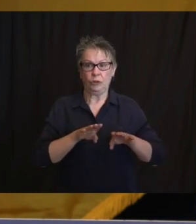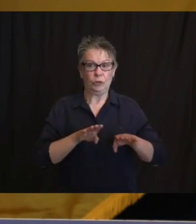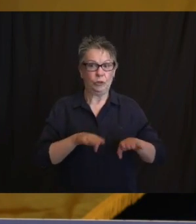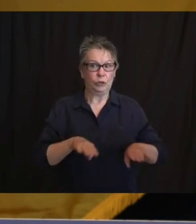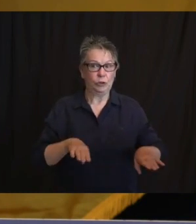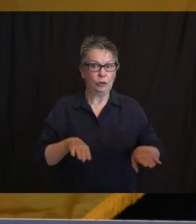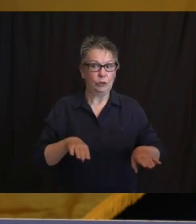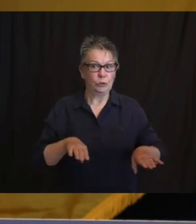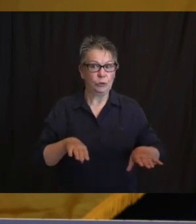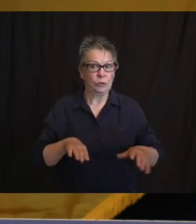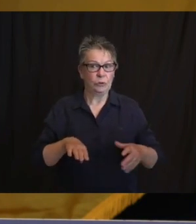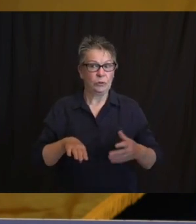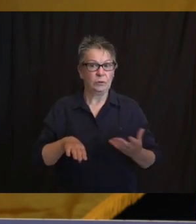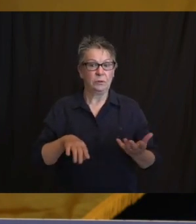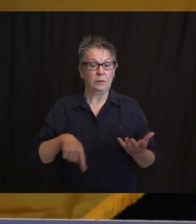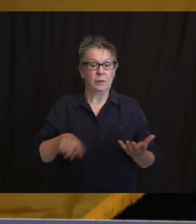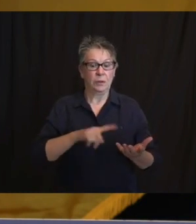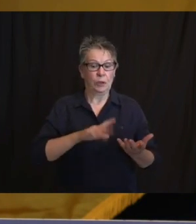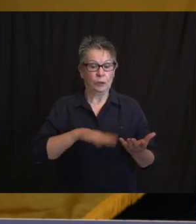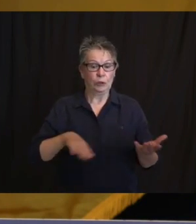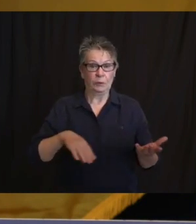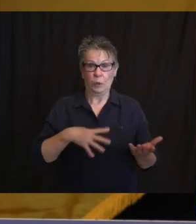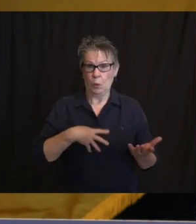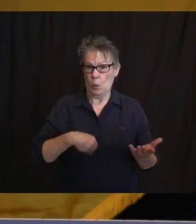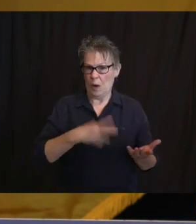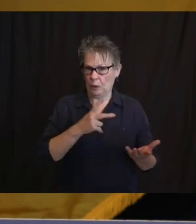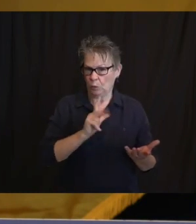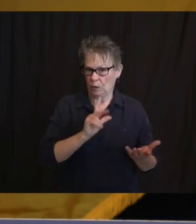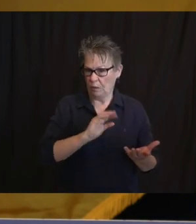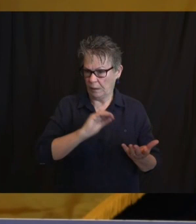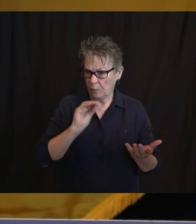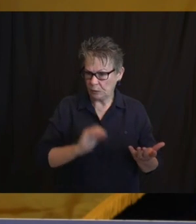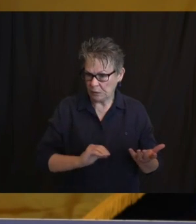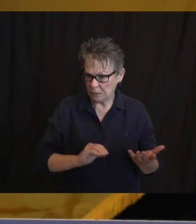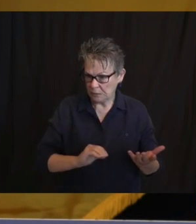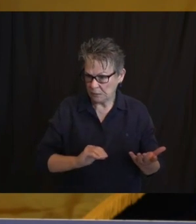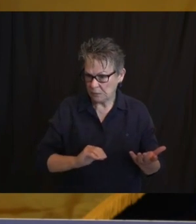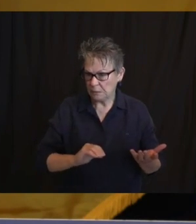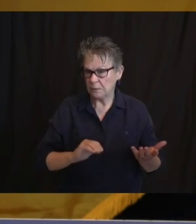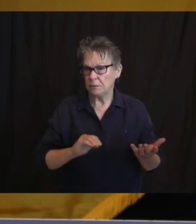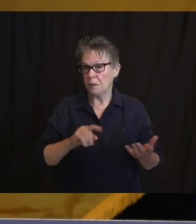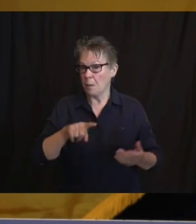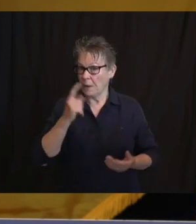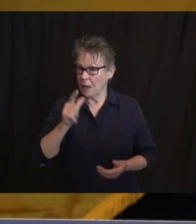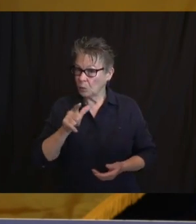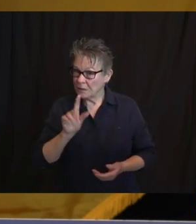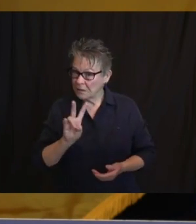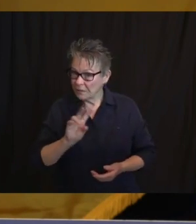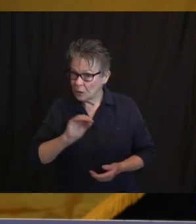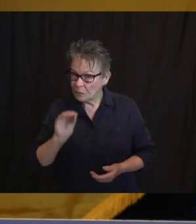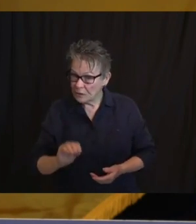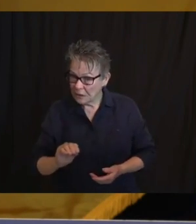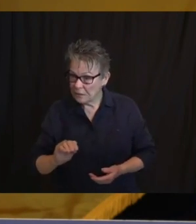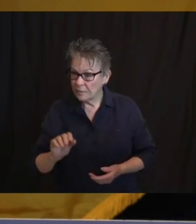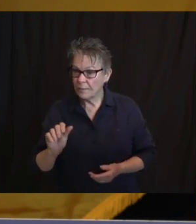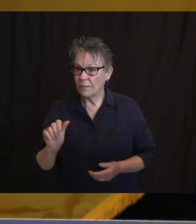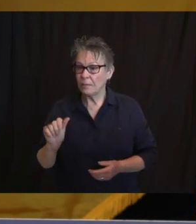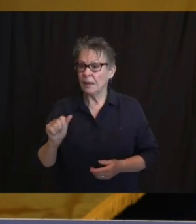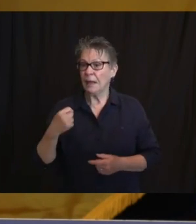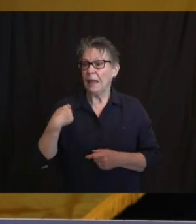23%, black, 27%, Hispanic, 39%,